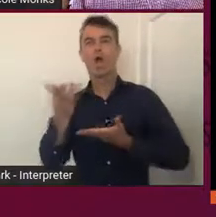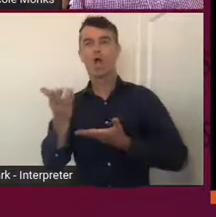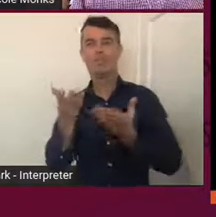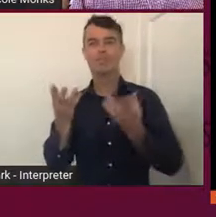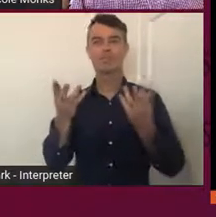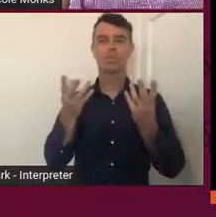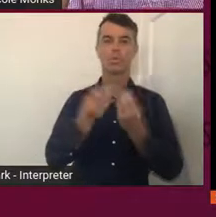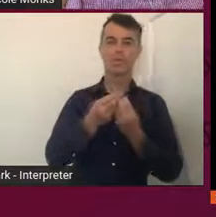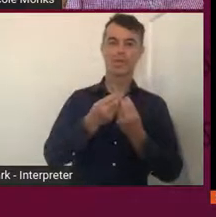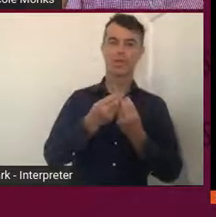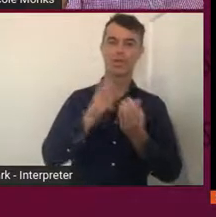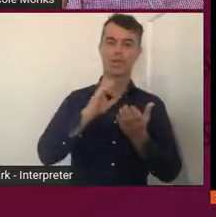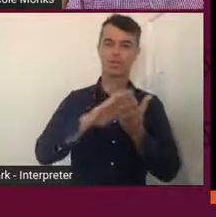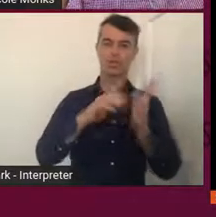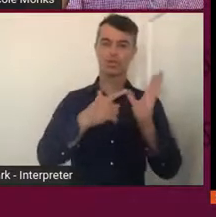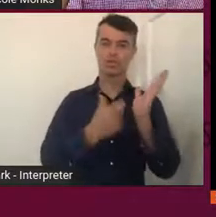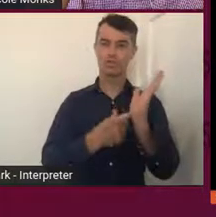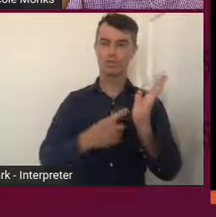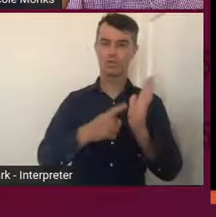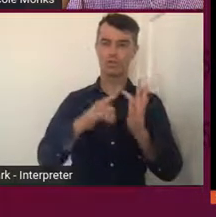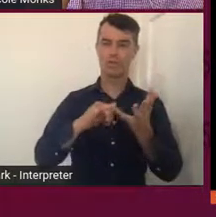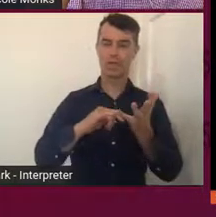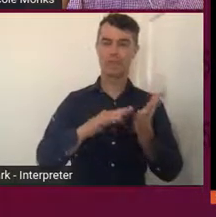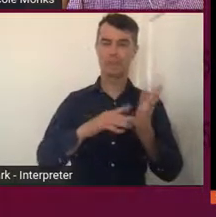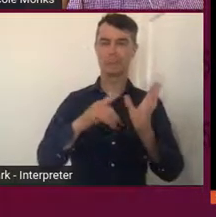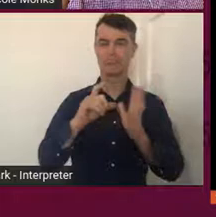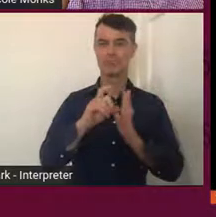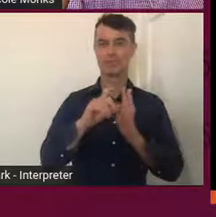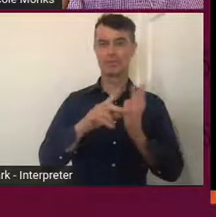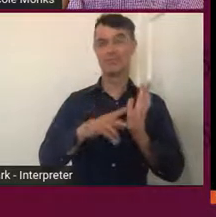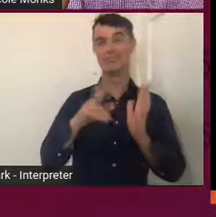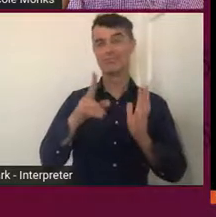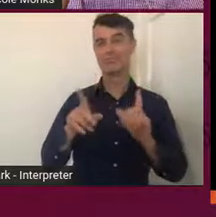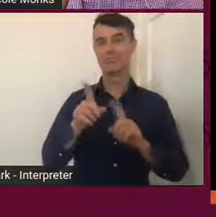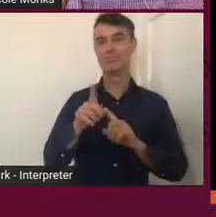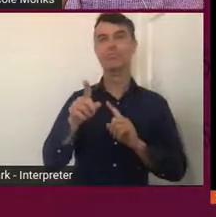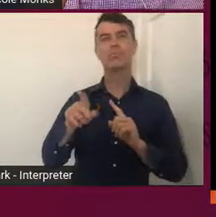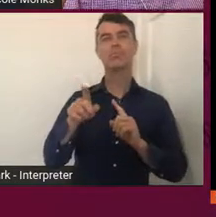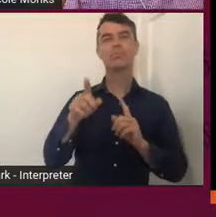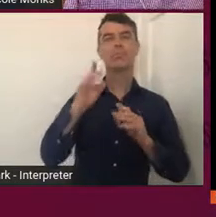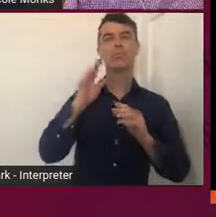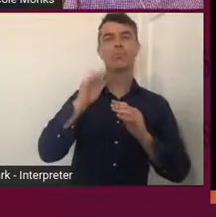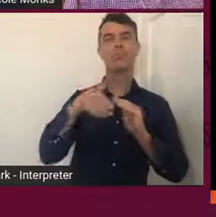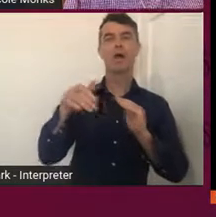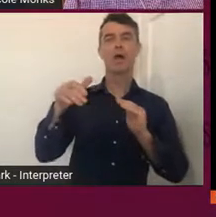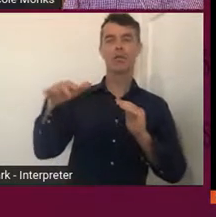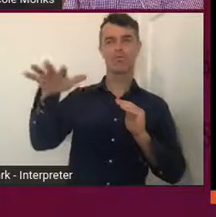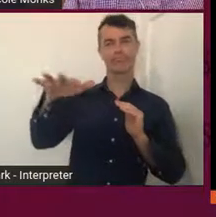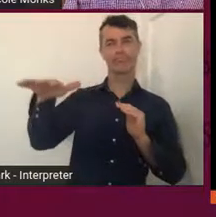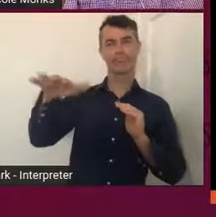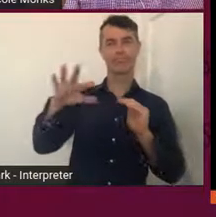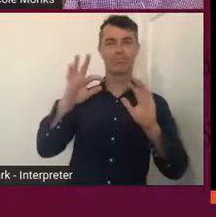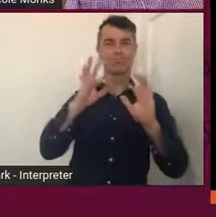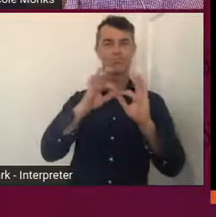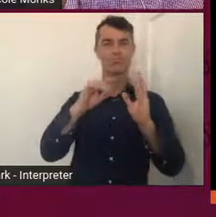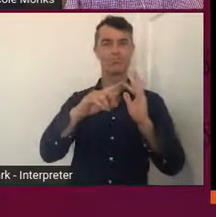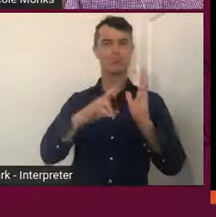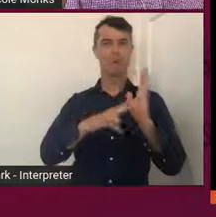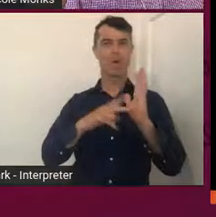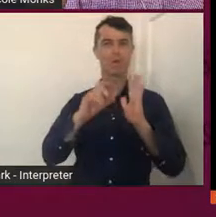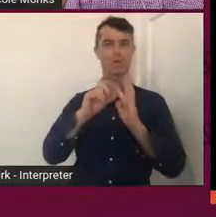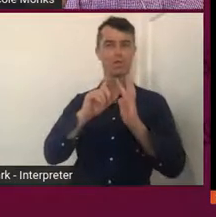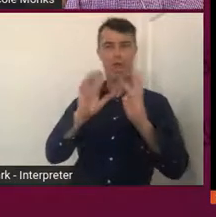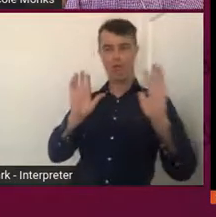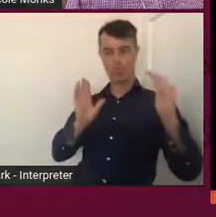Charles Madden about the rock art that was in Bondi and it's actually right on the headland there for